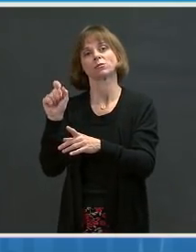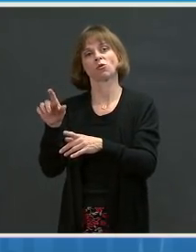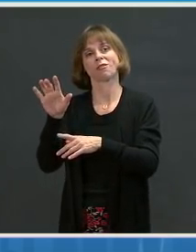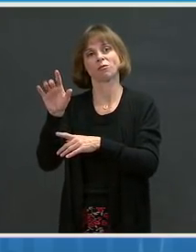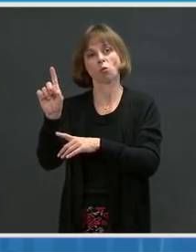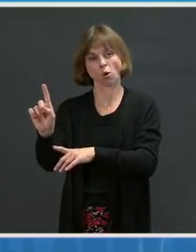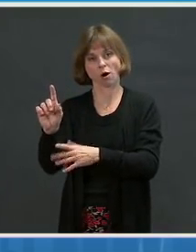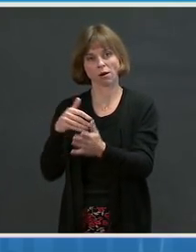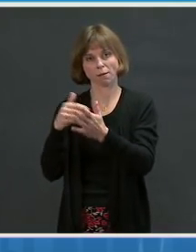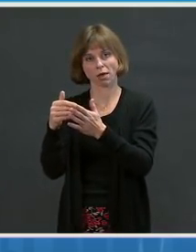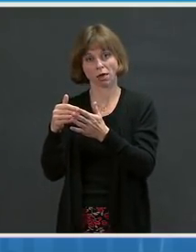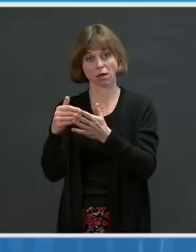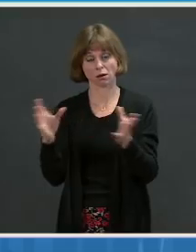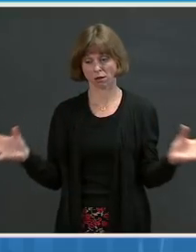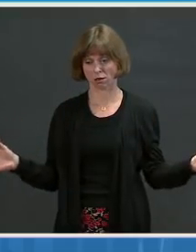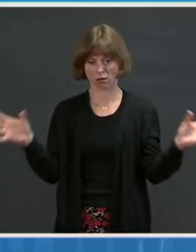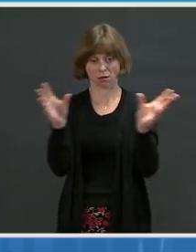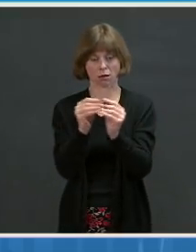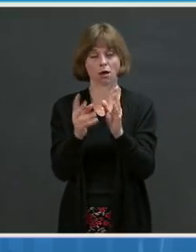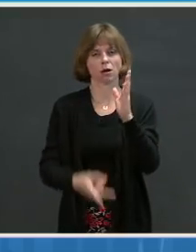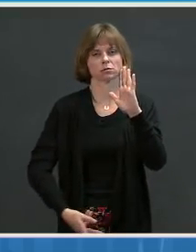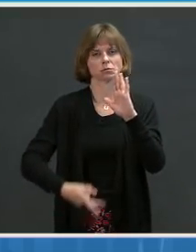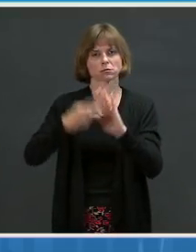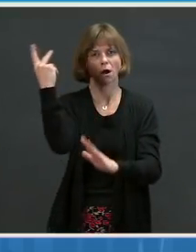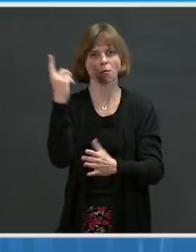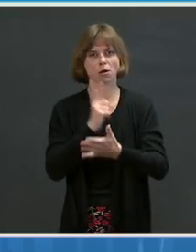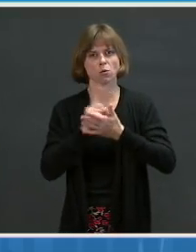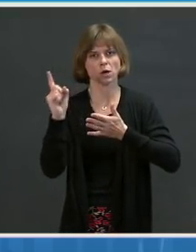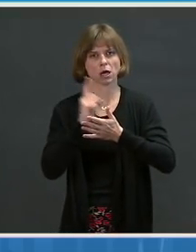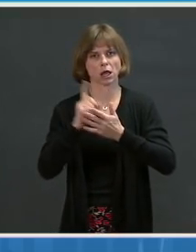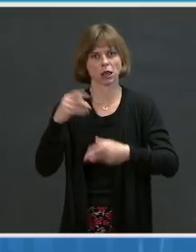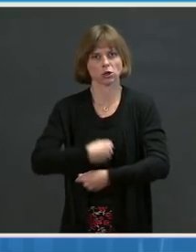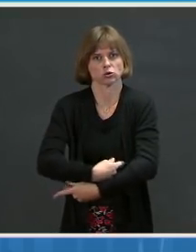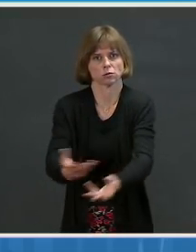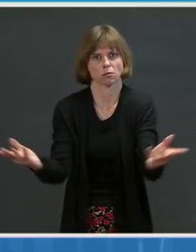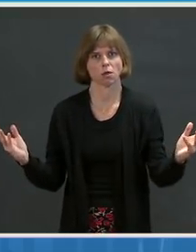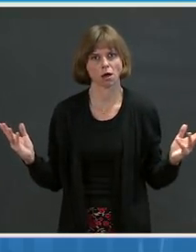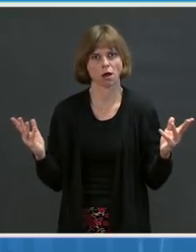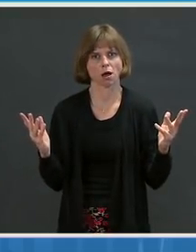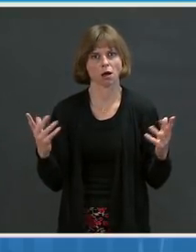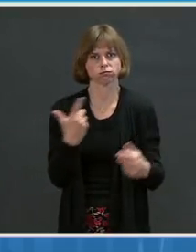we've nearly doubled weekly supply of doses in just five weeks.